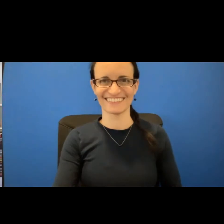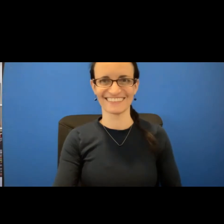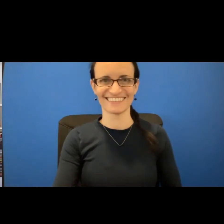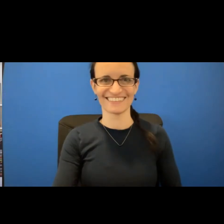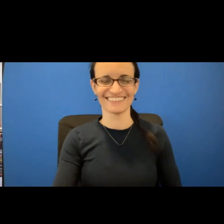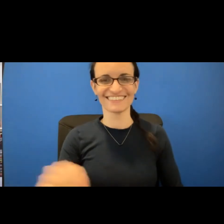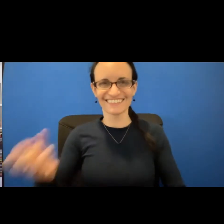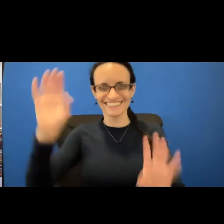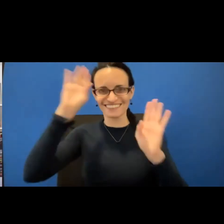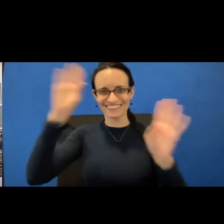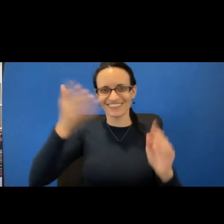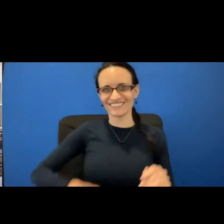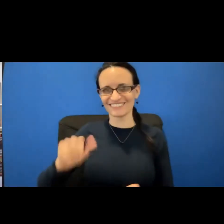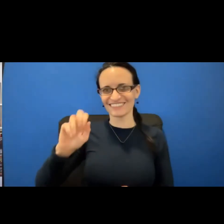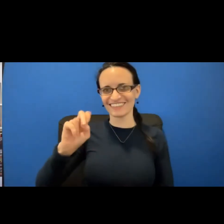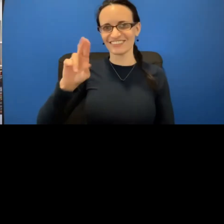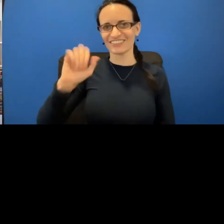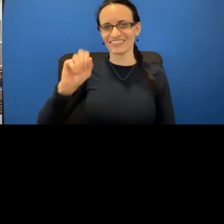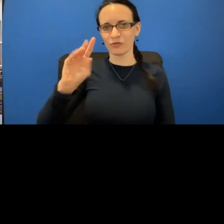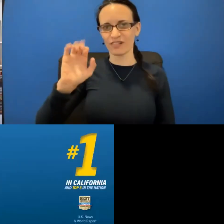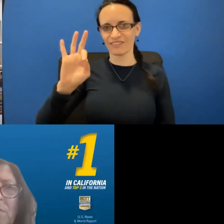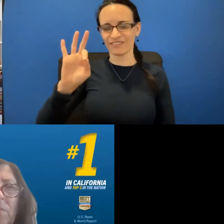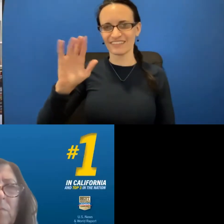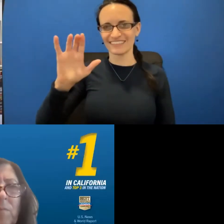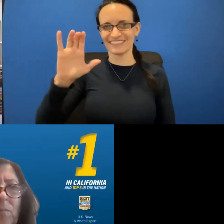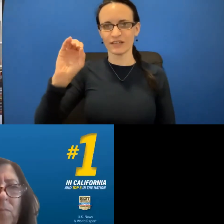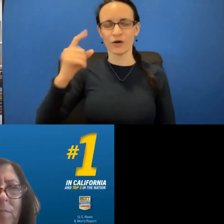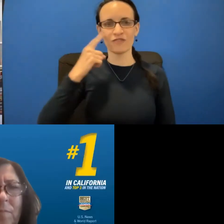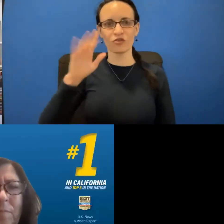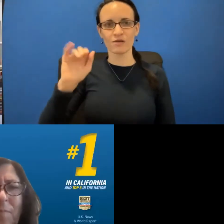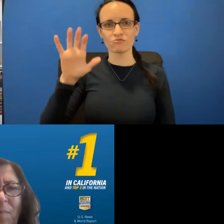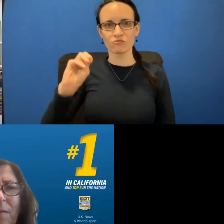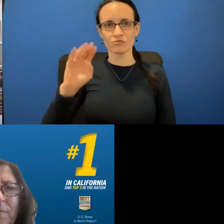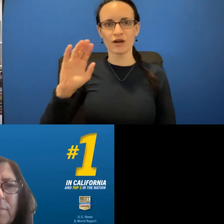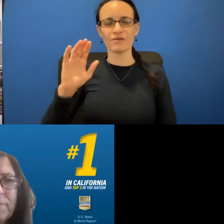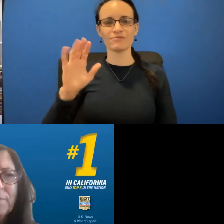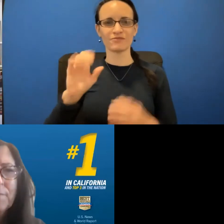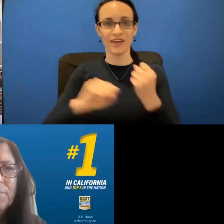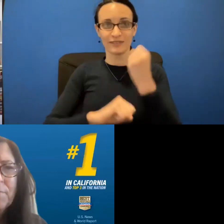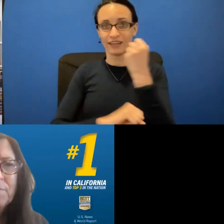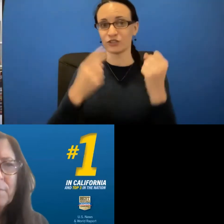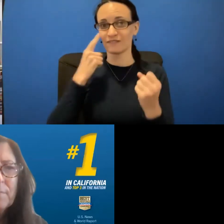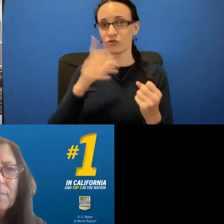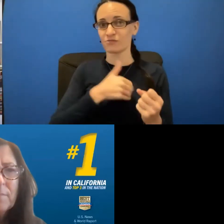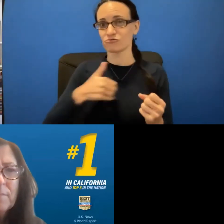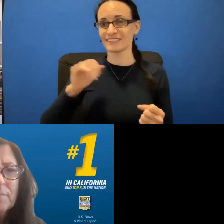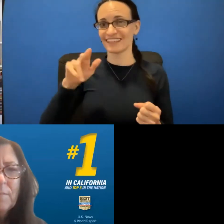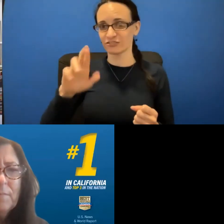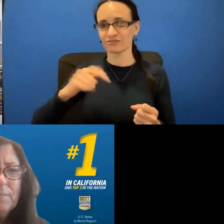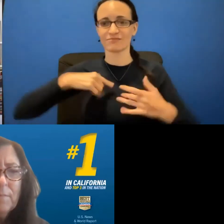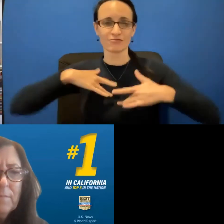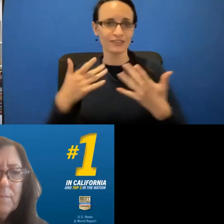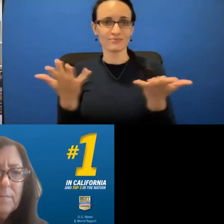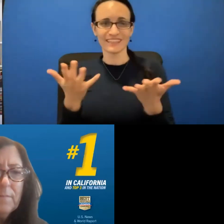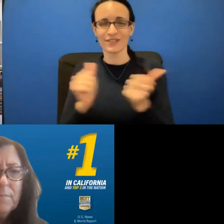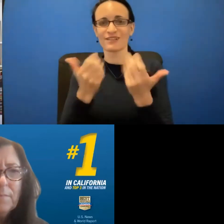Hi, I'm Andrea Wolfe, CEO of the Brehm Foundation to Defeat Breast Cancer And I'm thrilled to be with you here today Some of you